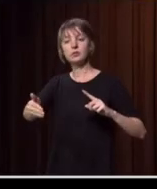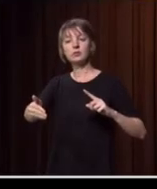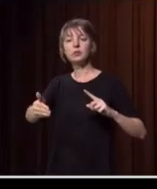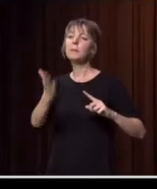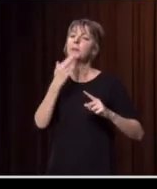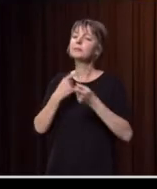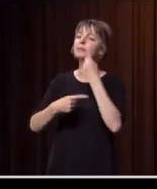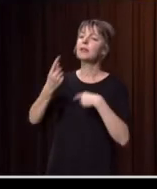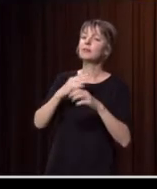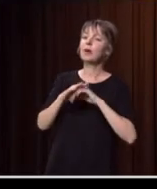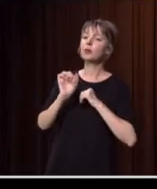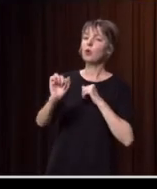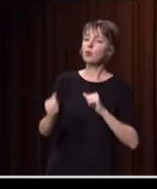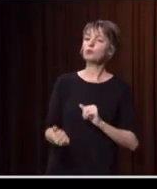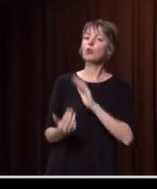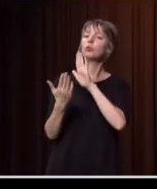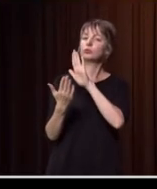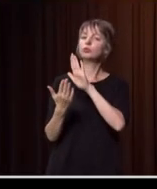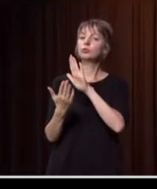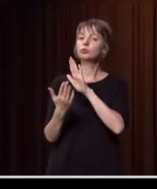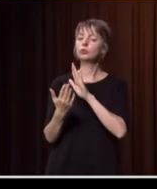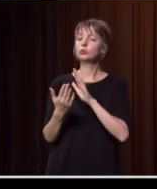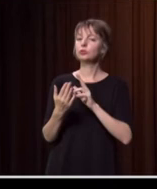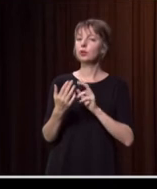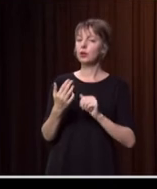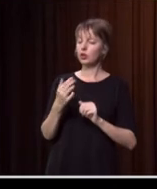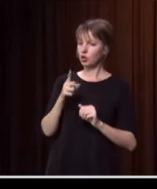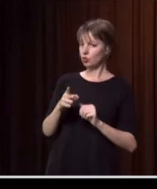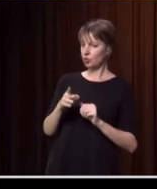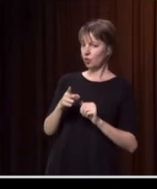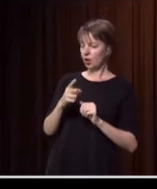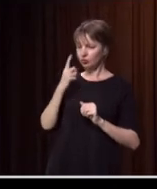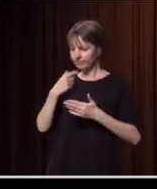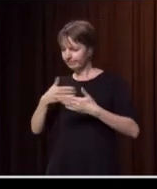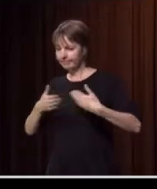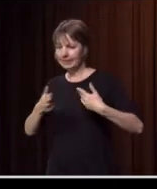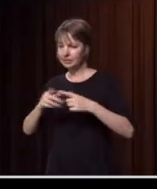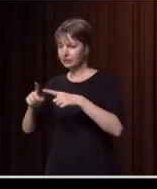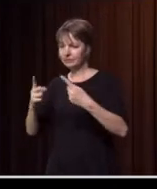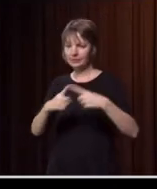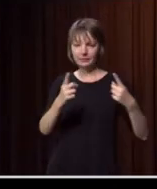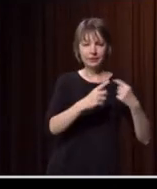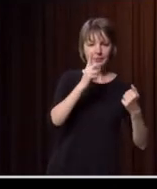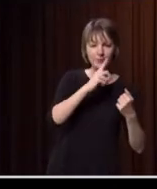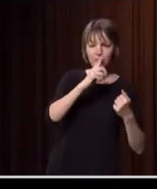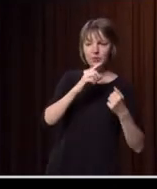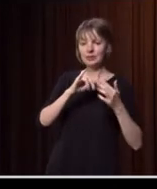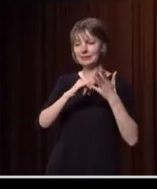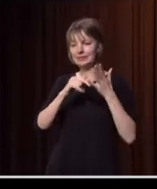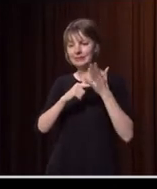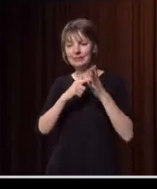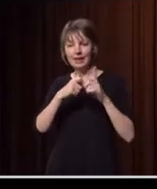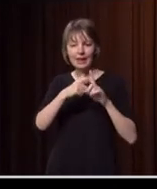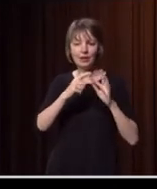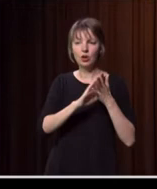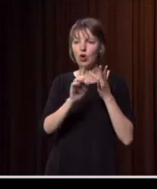particular approach? Because from what I understand, you're actually dealing with multi-stakeholders, state governments, national governments, you're